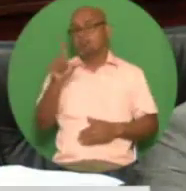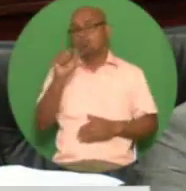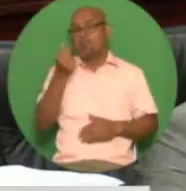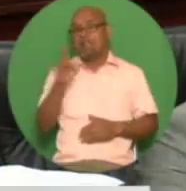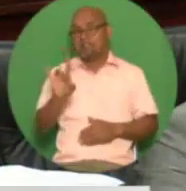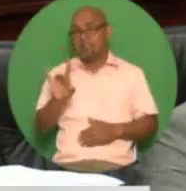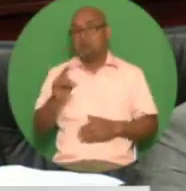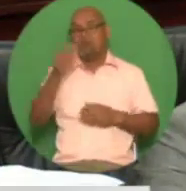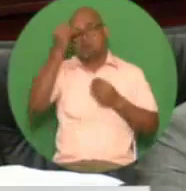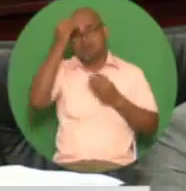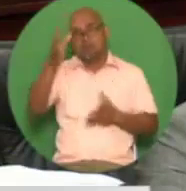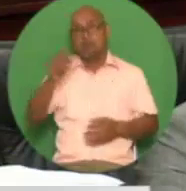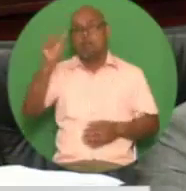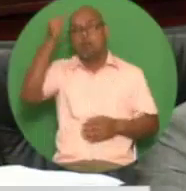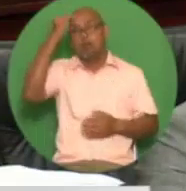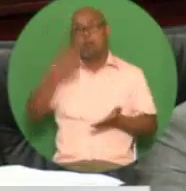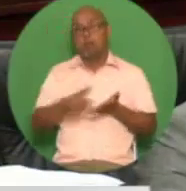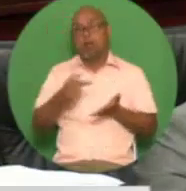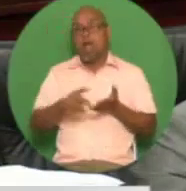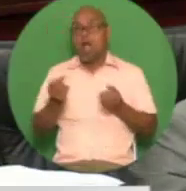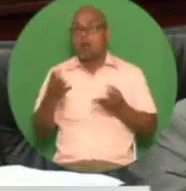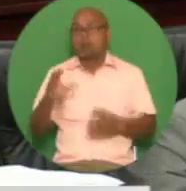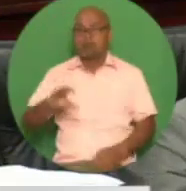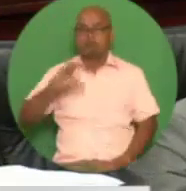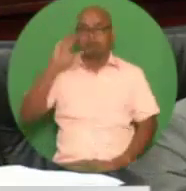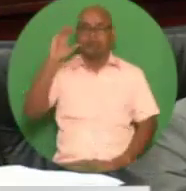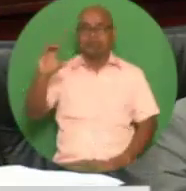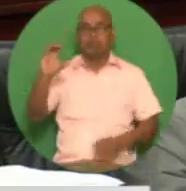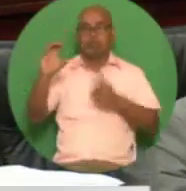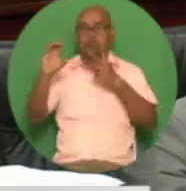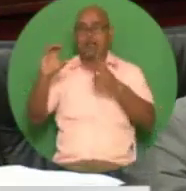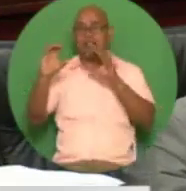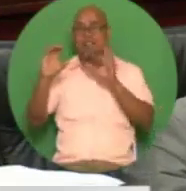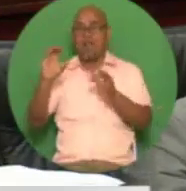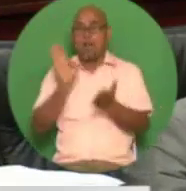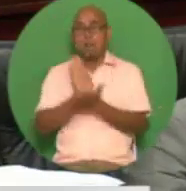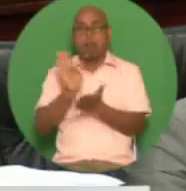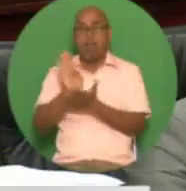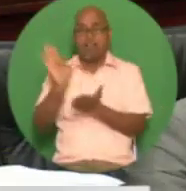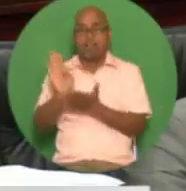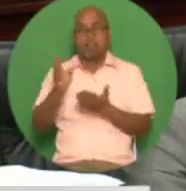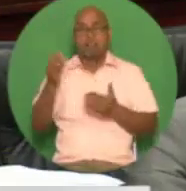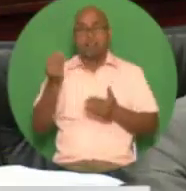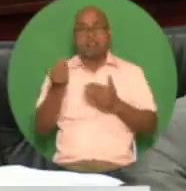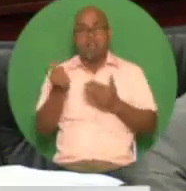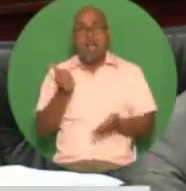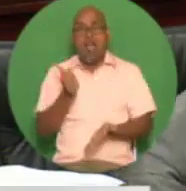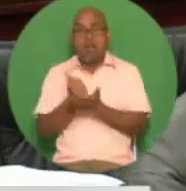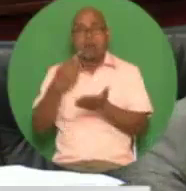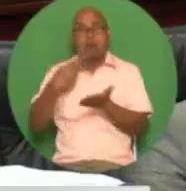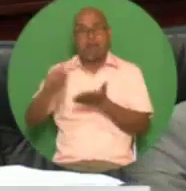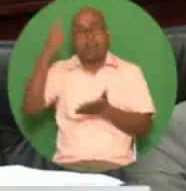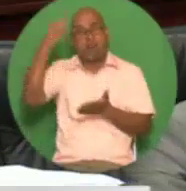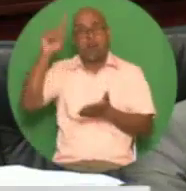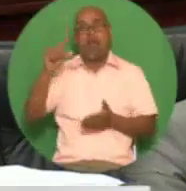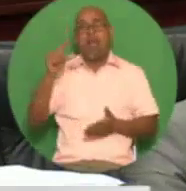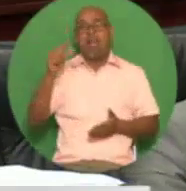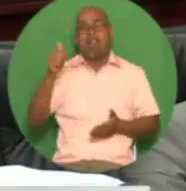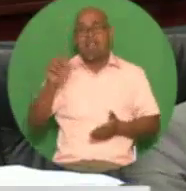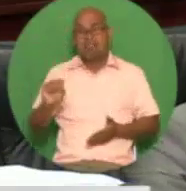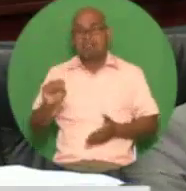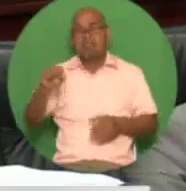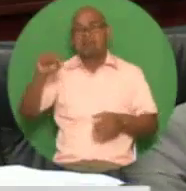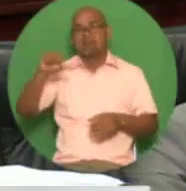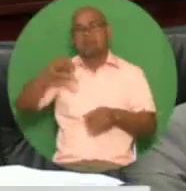subsidy has been provided at a cost of over $29 billion over the period 2002 to